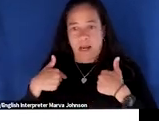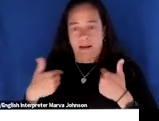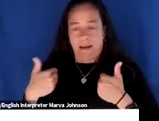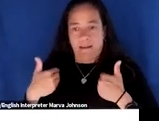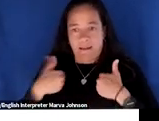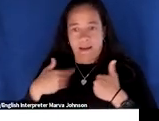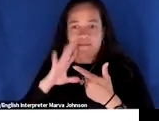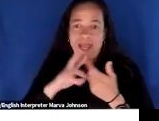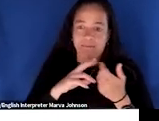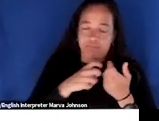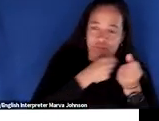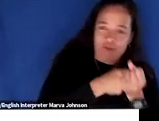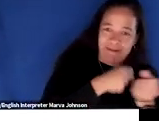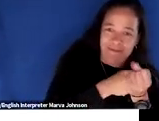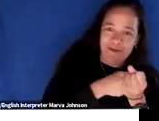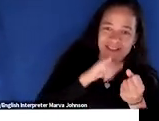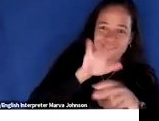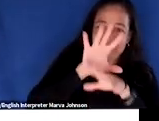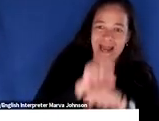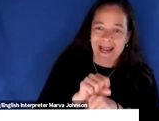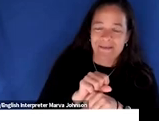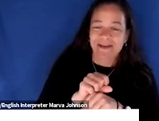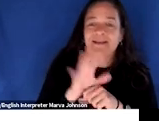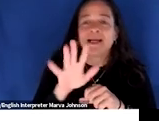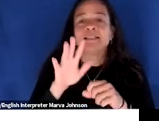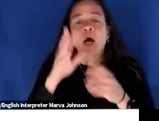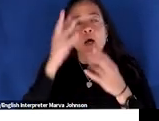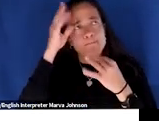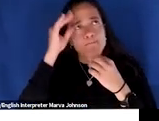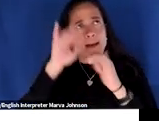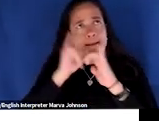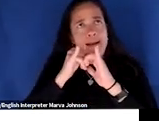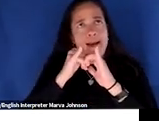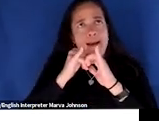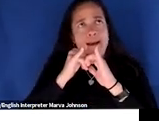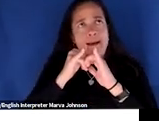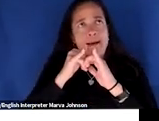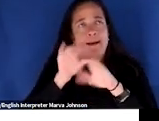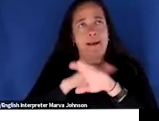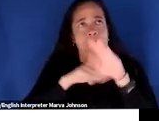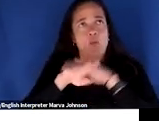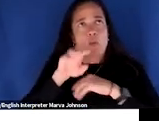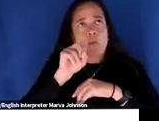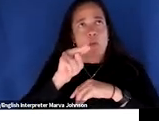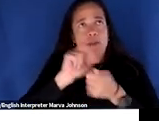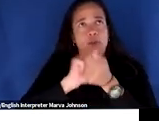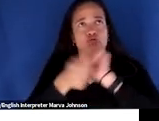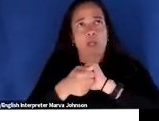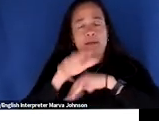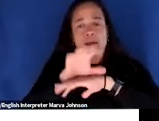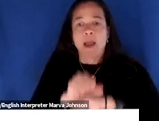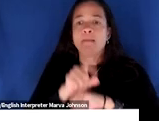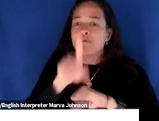now so the first thing to do when we're thinking practically about how to change habits is to identify these three